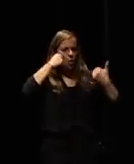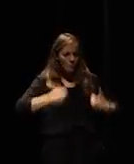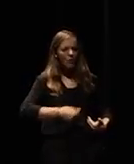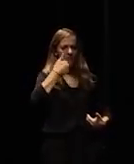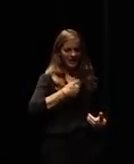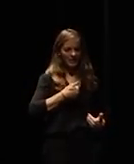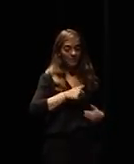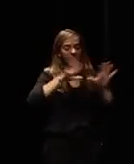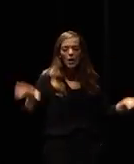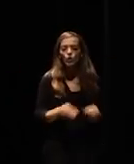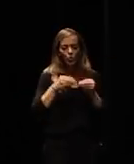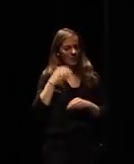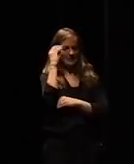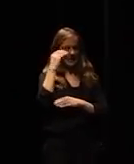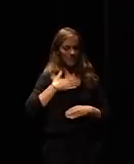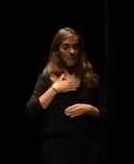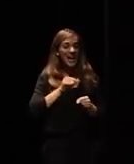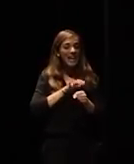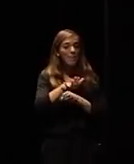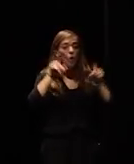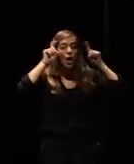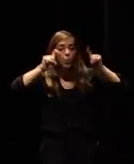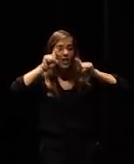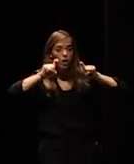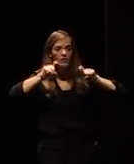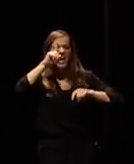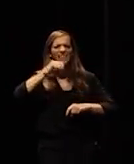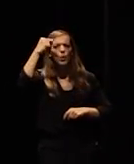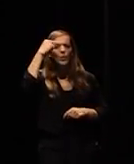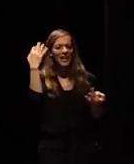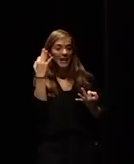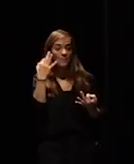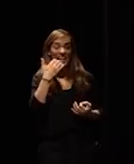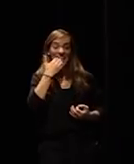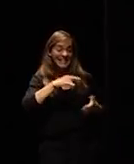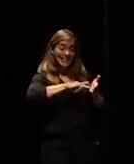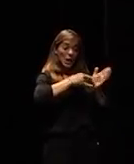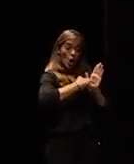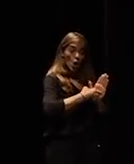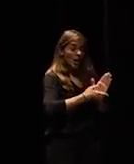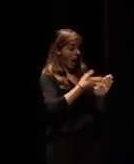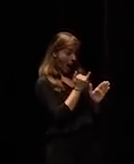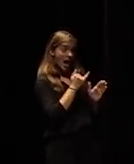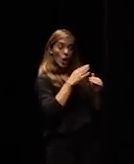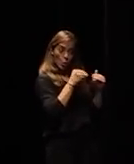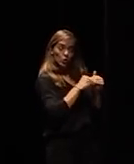education we need to get away from this idea that as long as we have technology and people are scientists